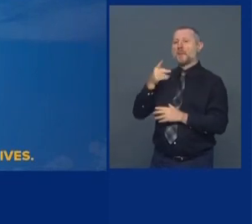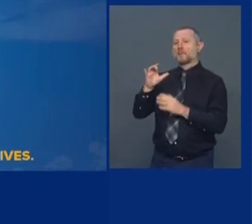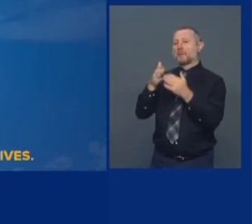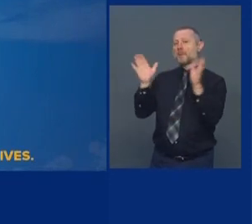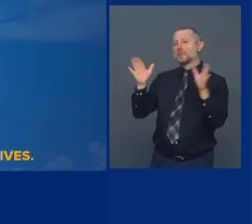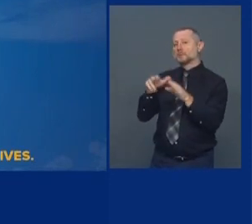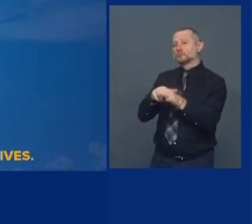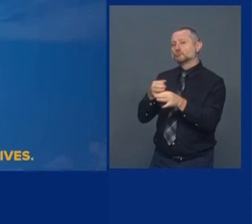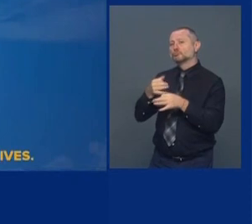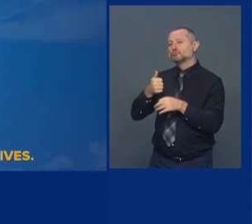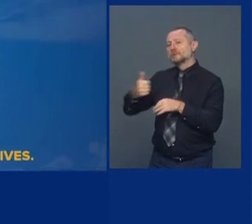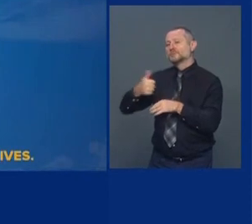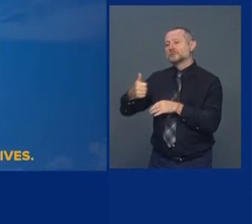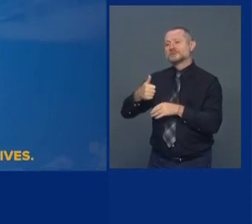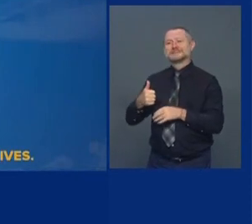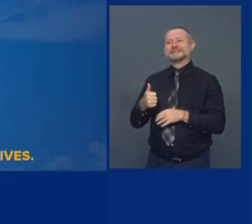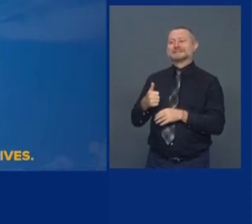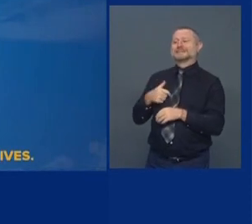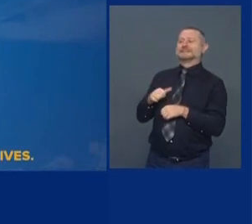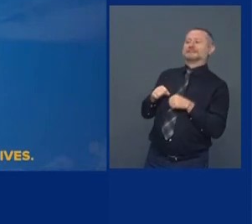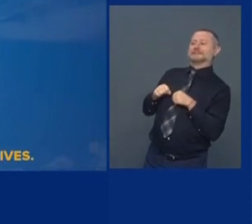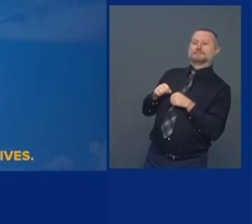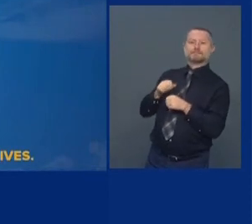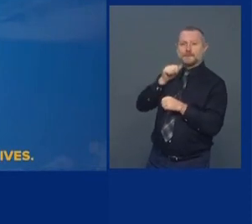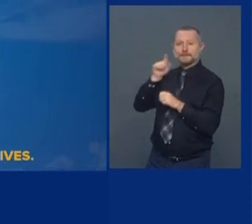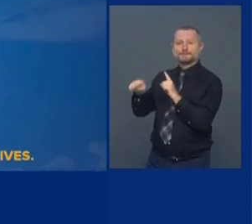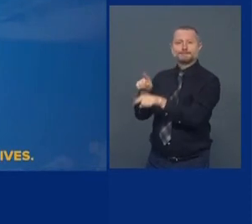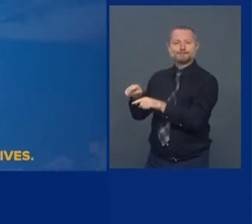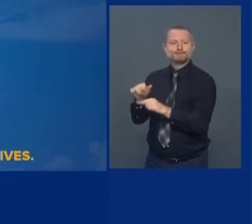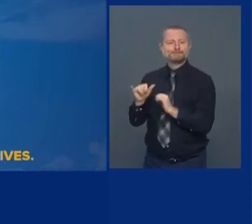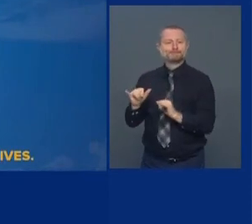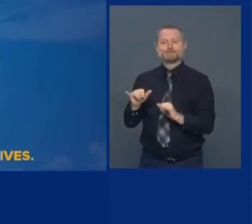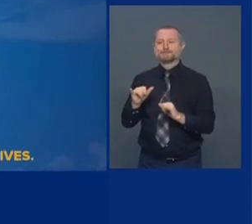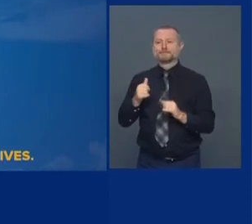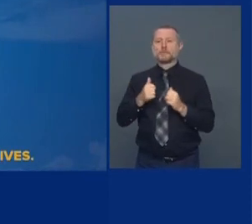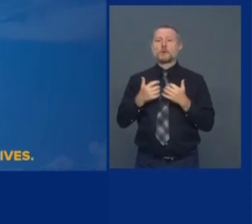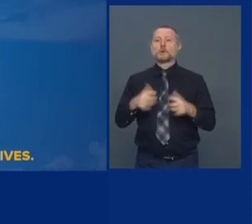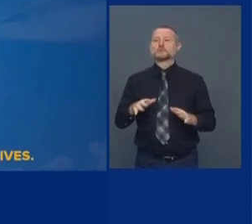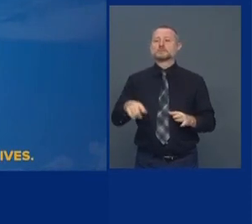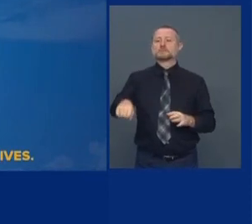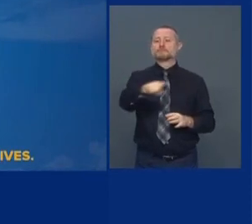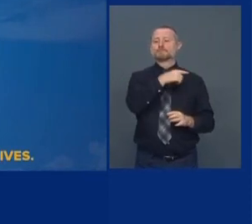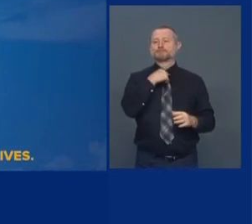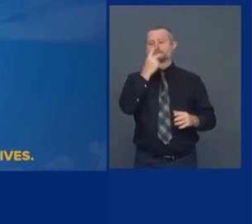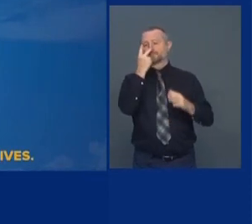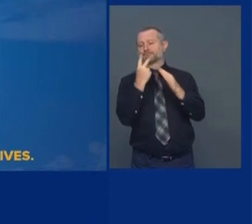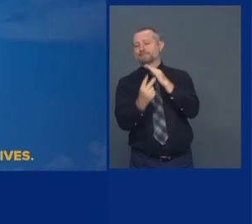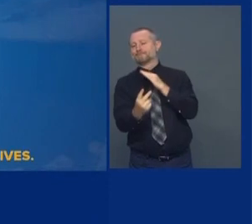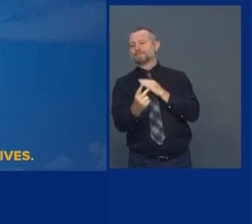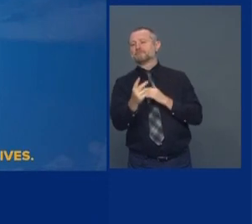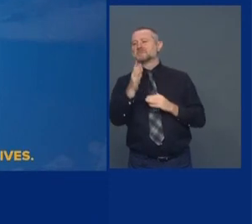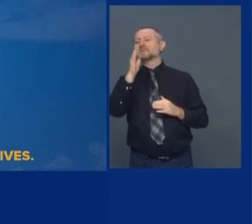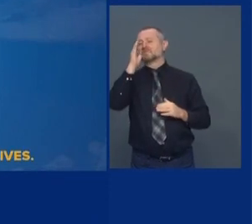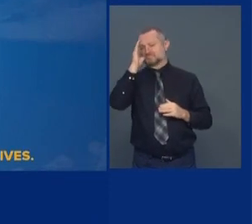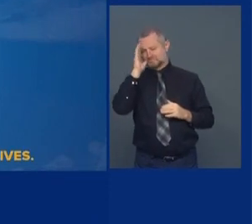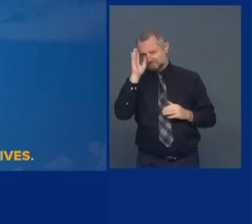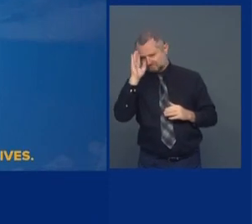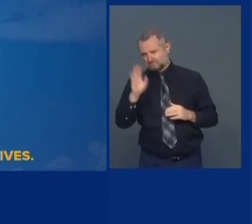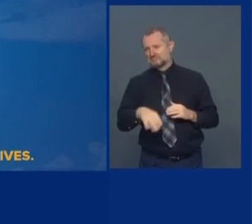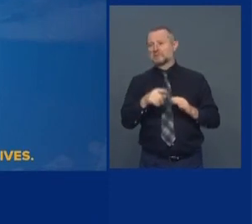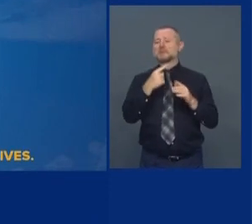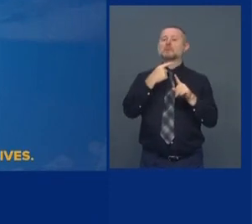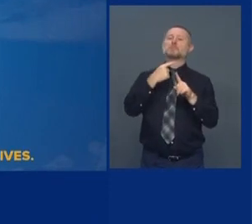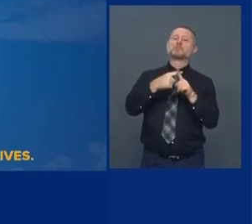people. We anticipated that. That's to be expected. That has consequences. We'll see more